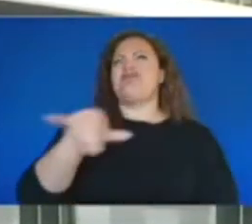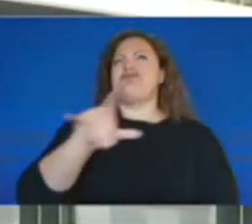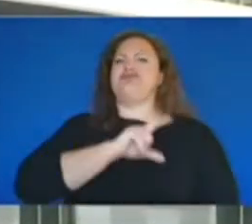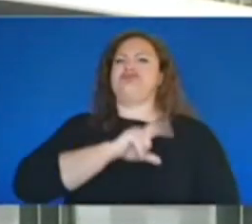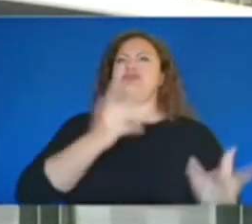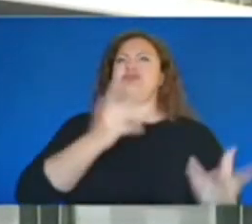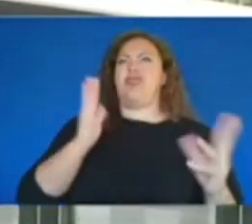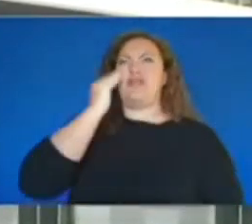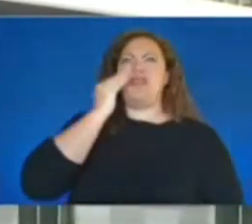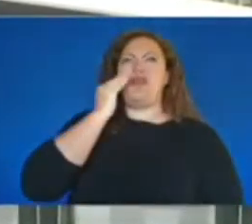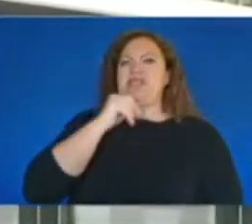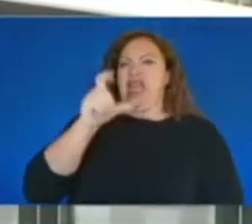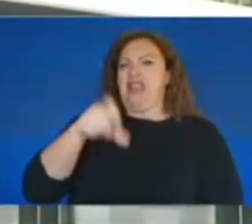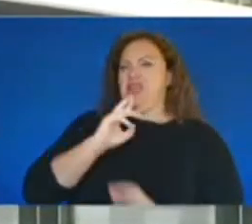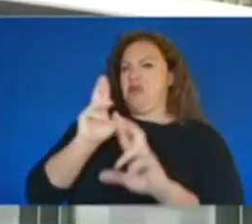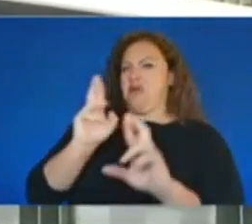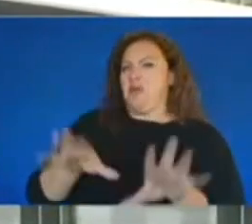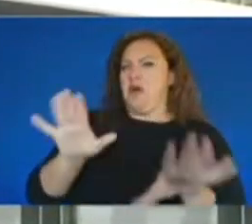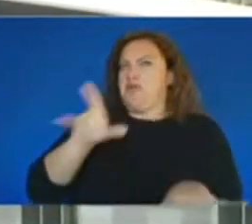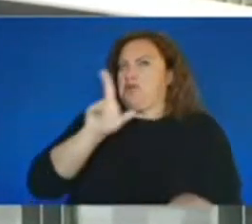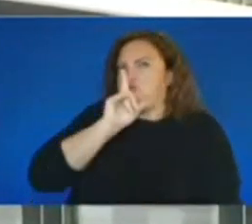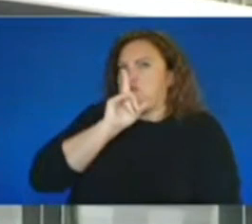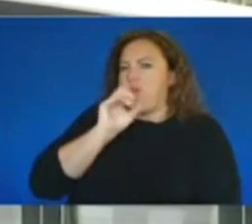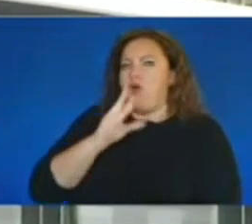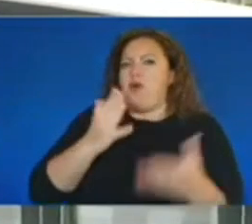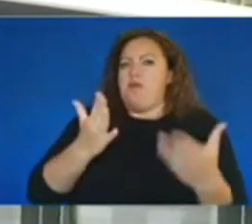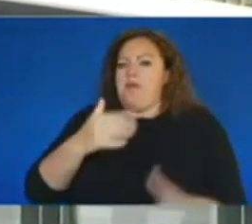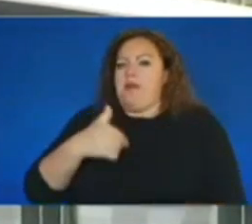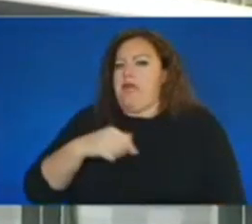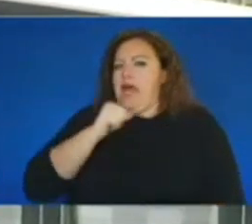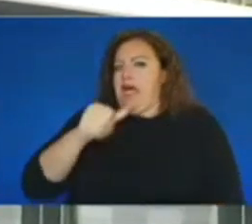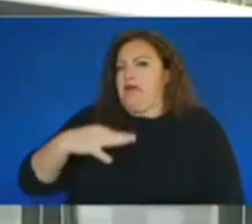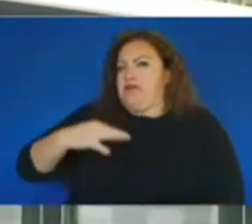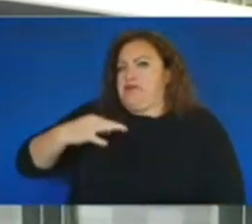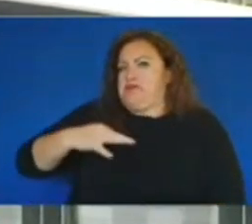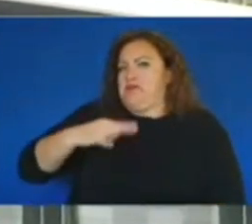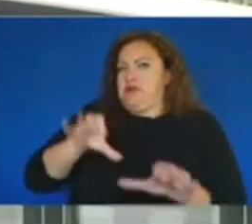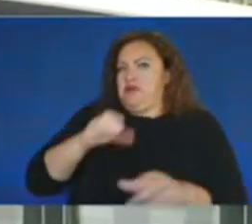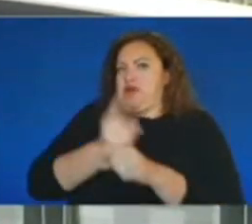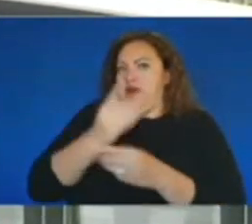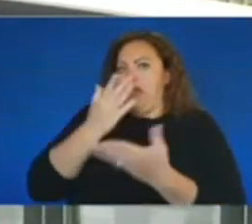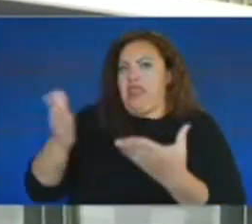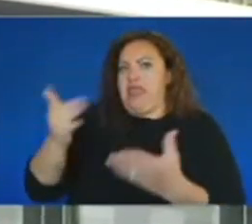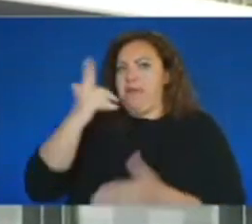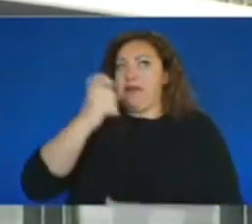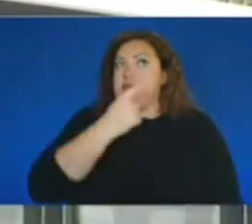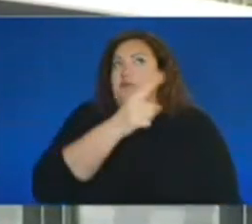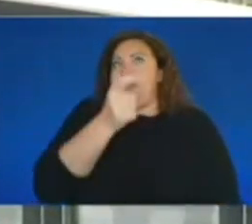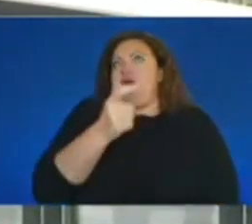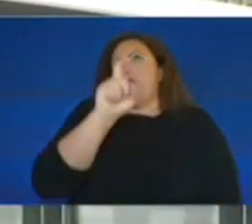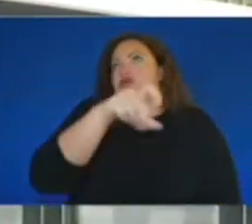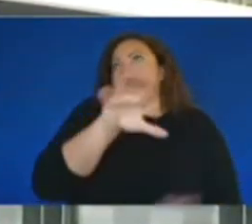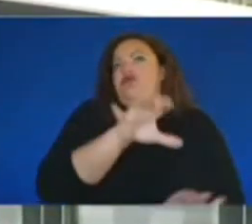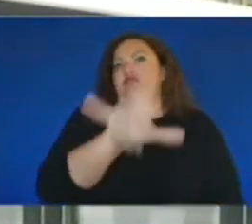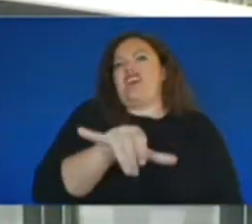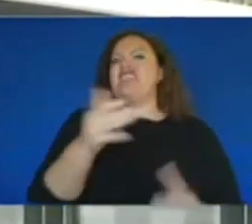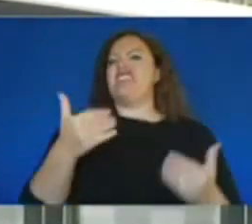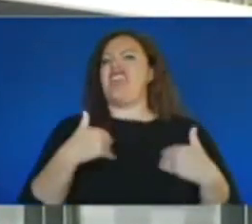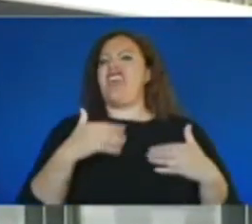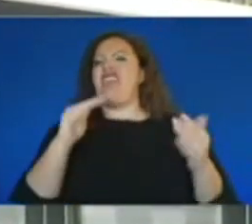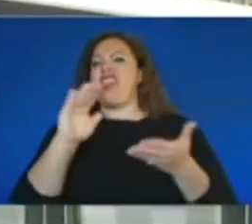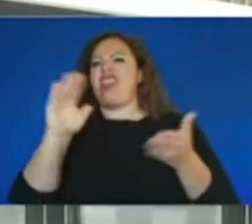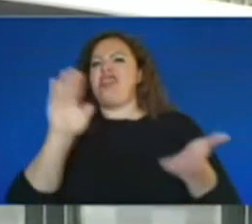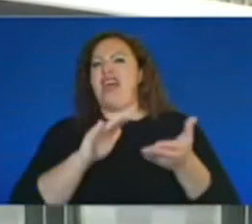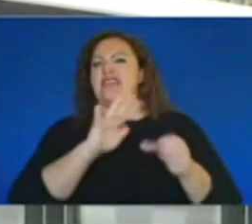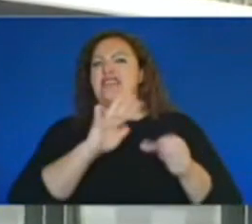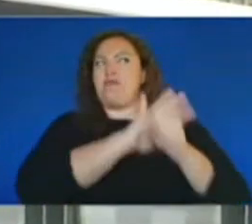or they think, hey, maybe I'm not the one that's going to step up and do the right thing because somebody else should do it. So, there's a little bit less pressure on that individual.